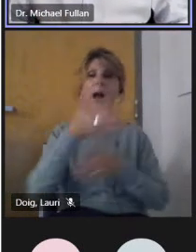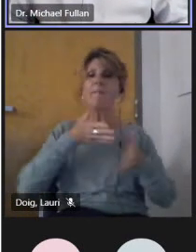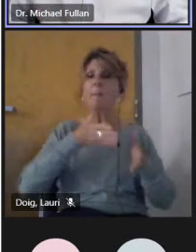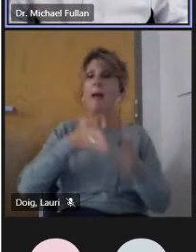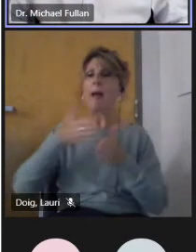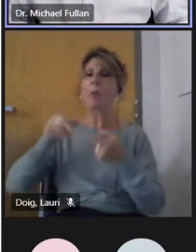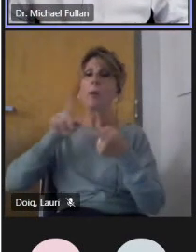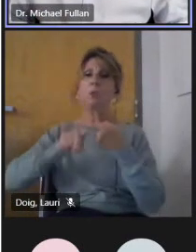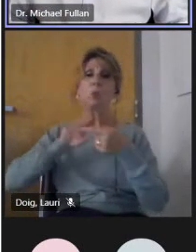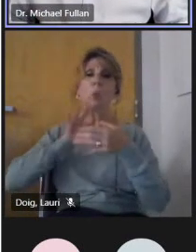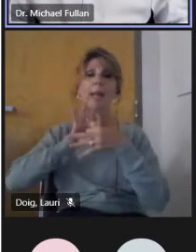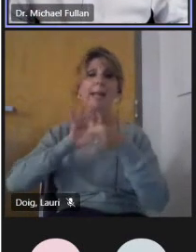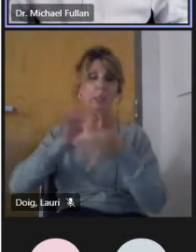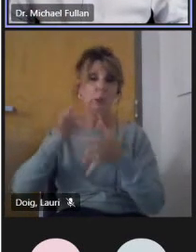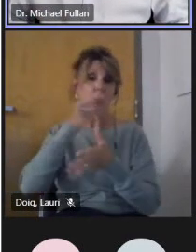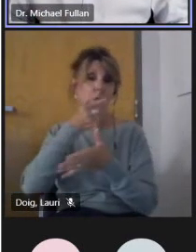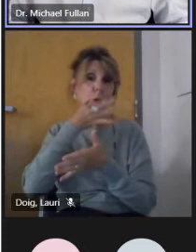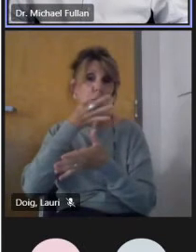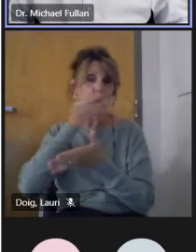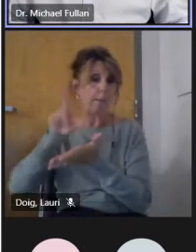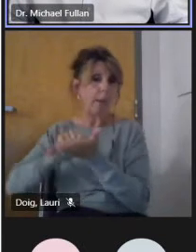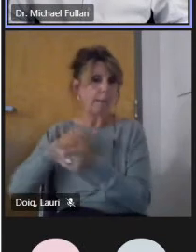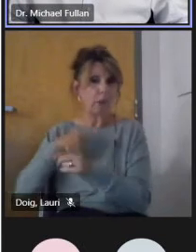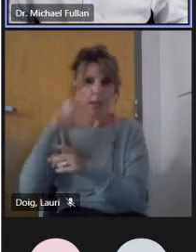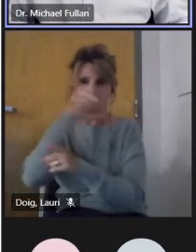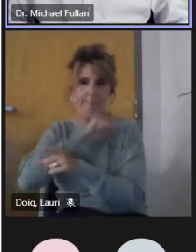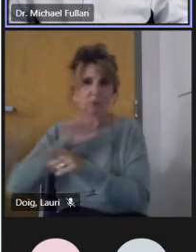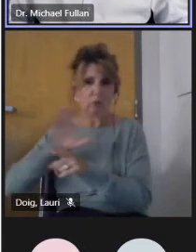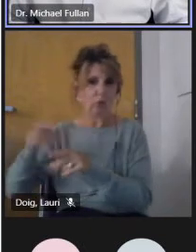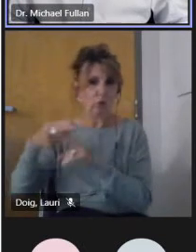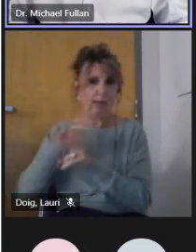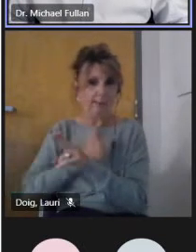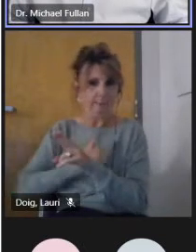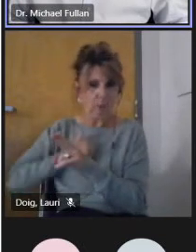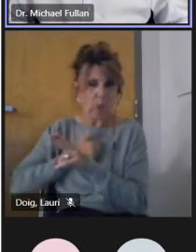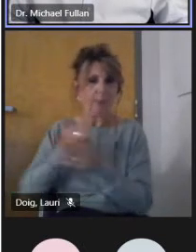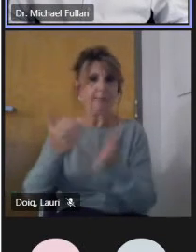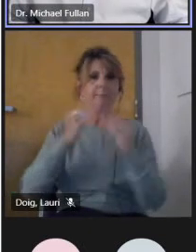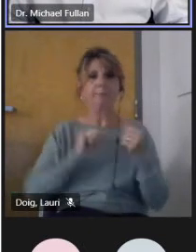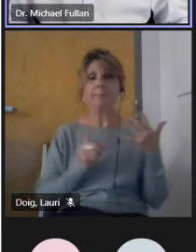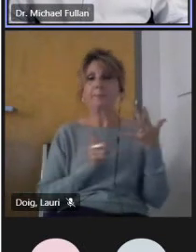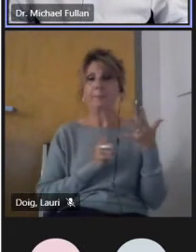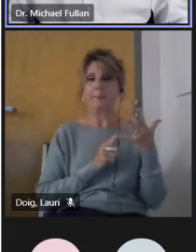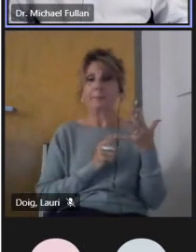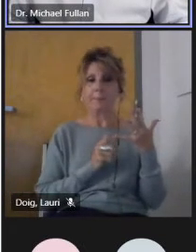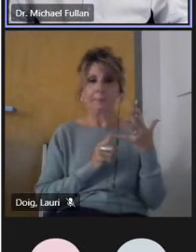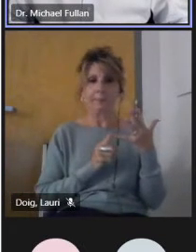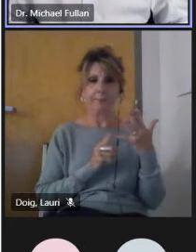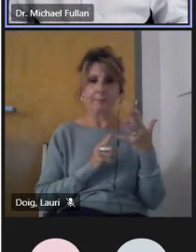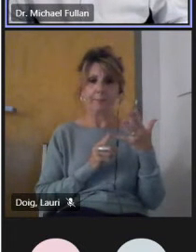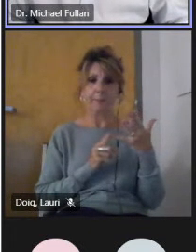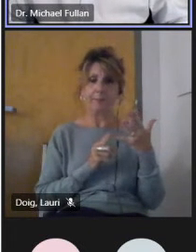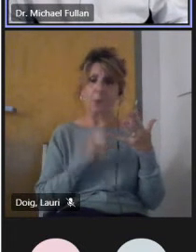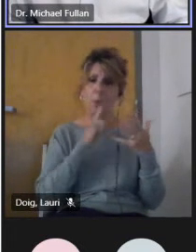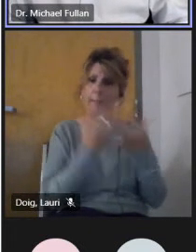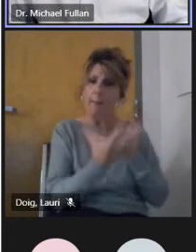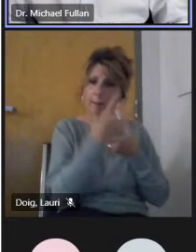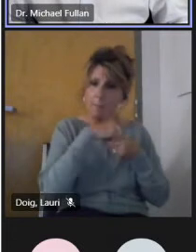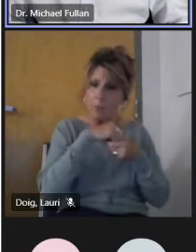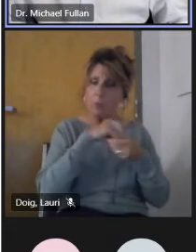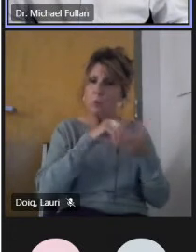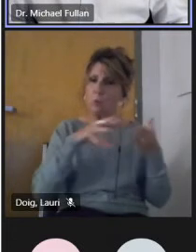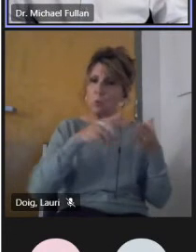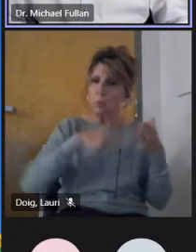opportunity for creating a force for students as, you know, as part of this development. So let